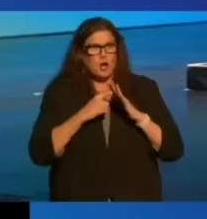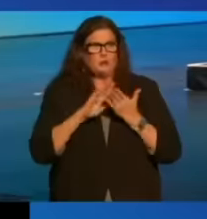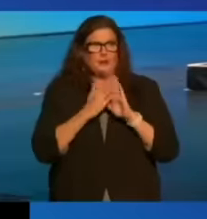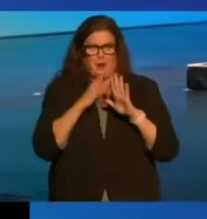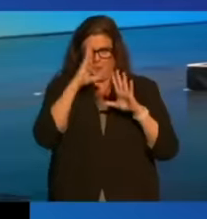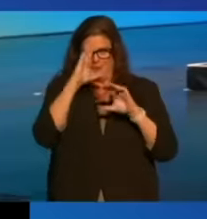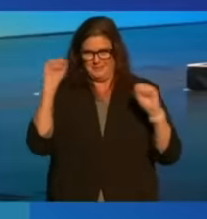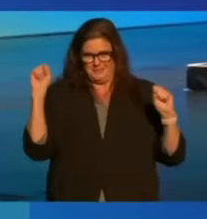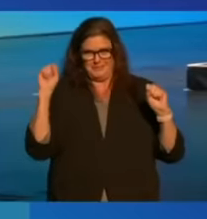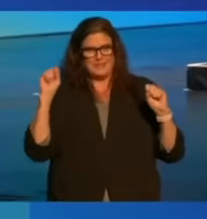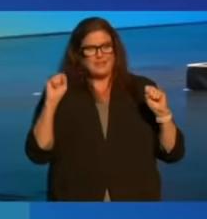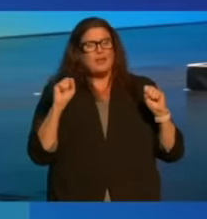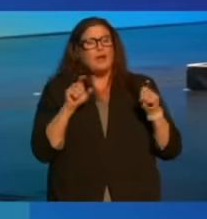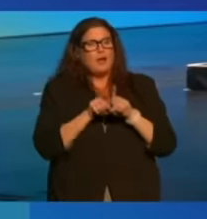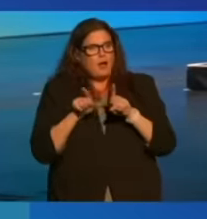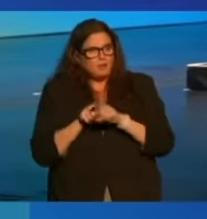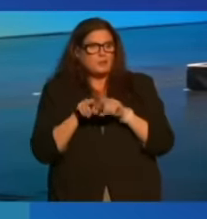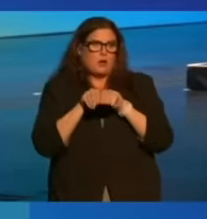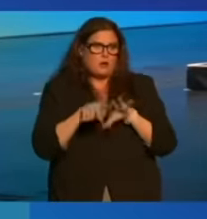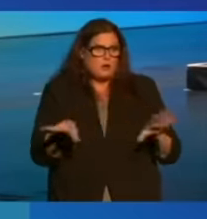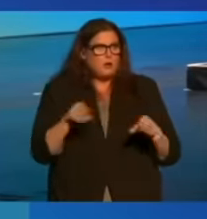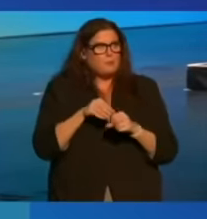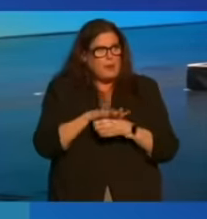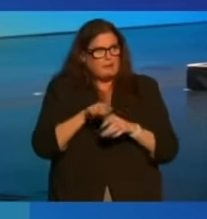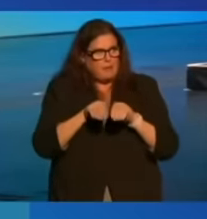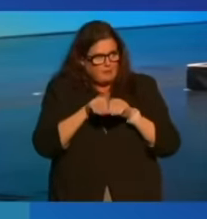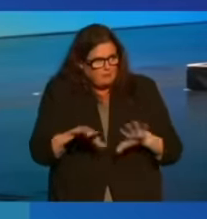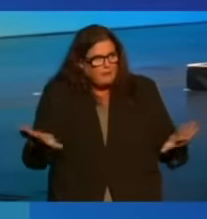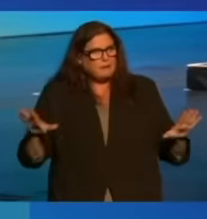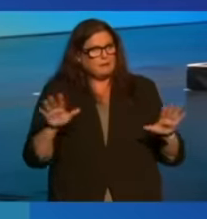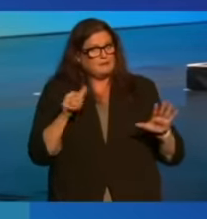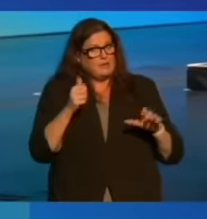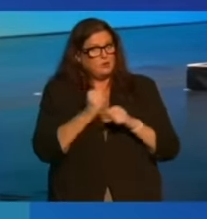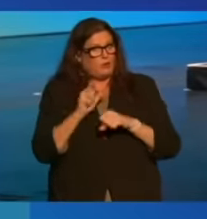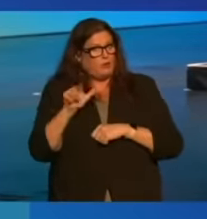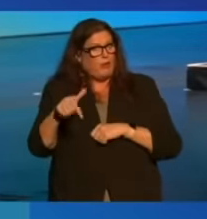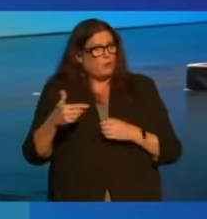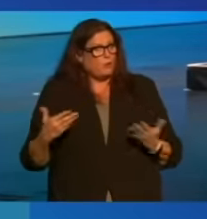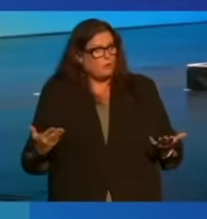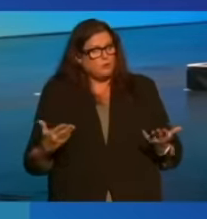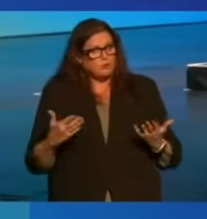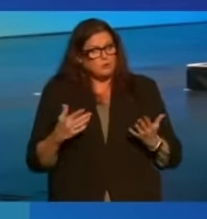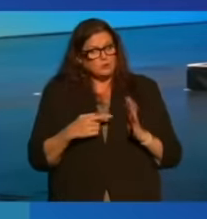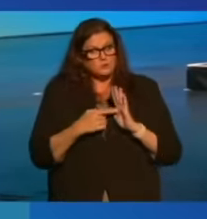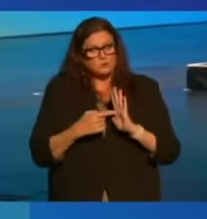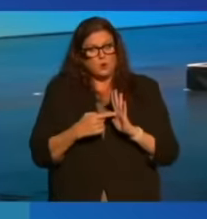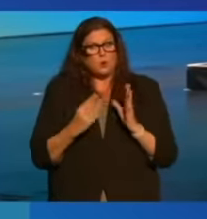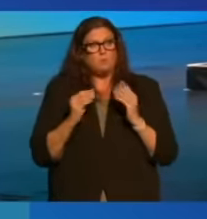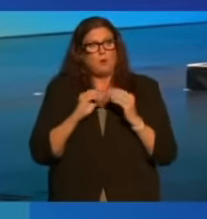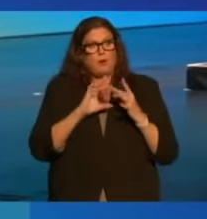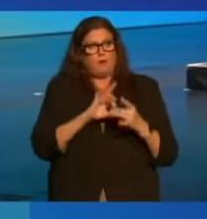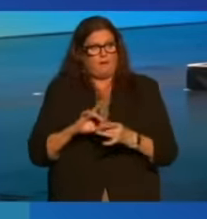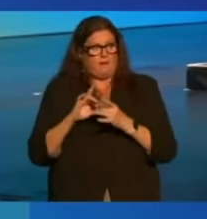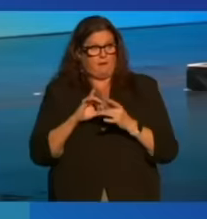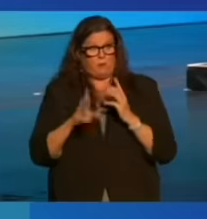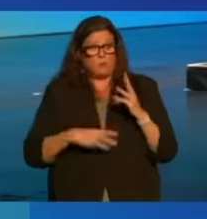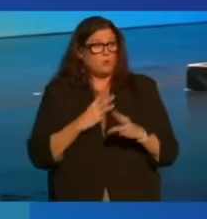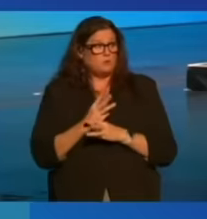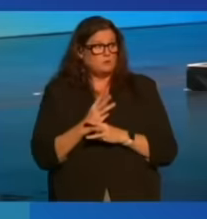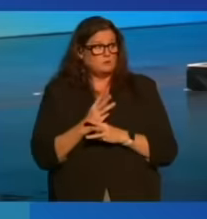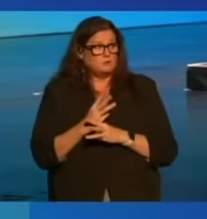as well as the pandemic a decade later, showed how, in a more connected world,